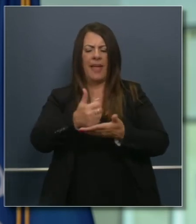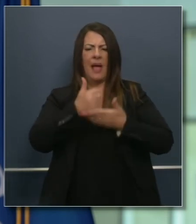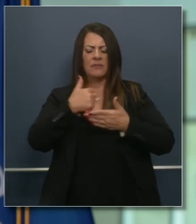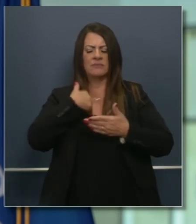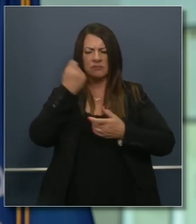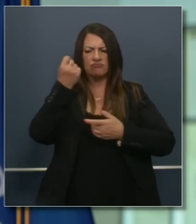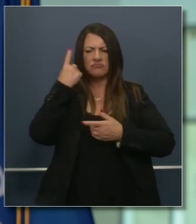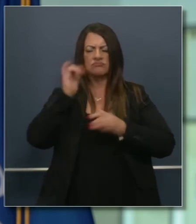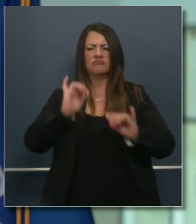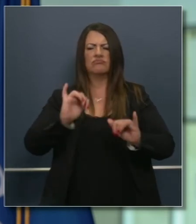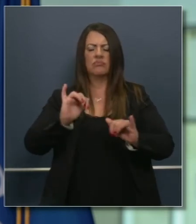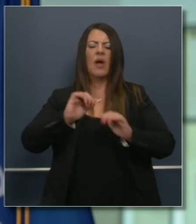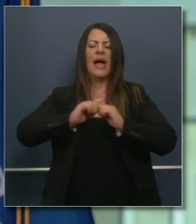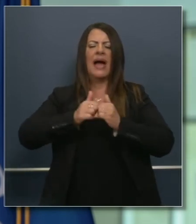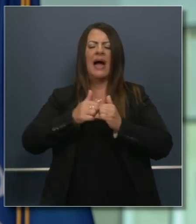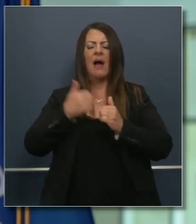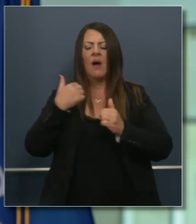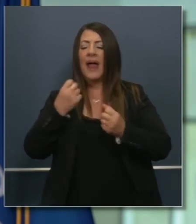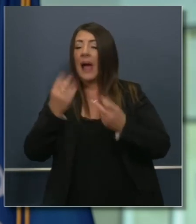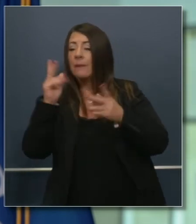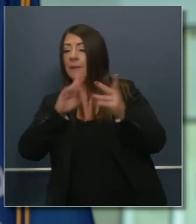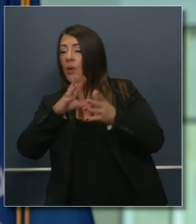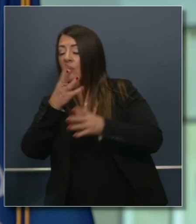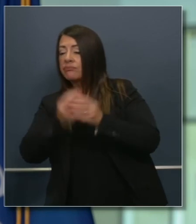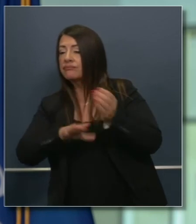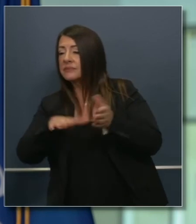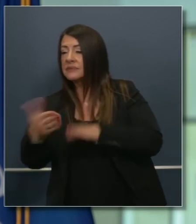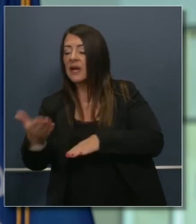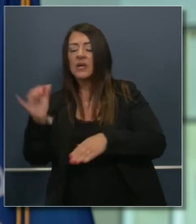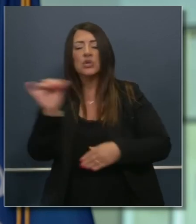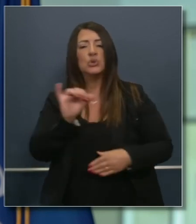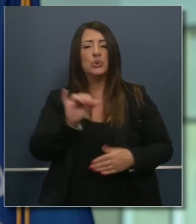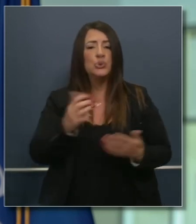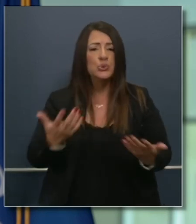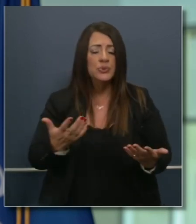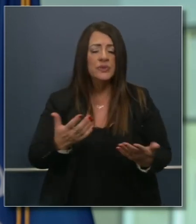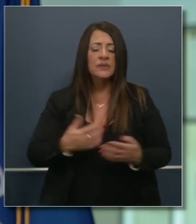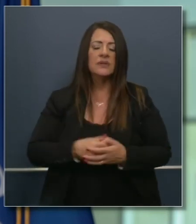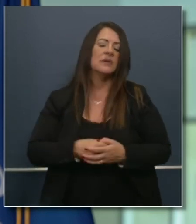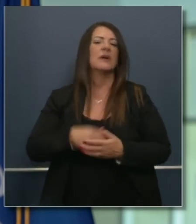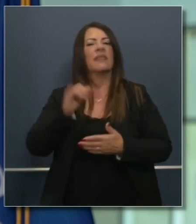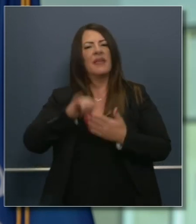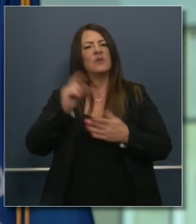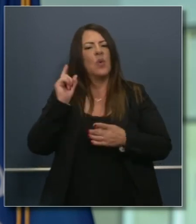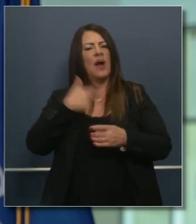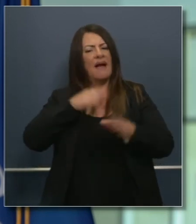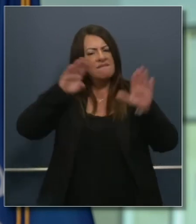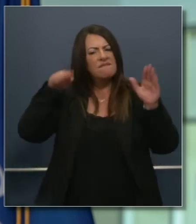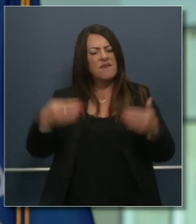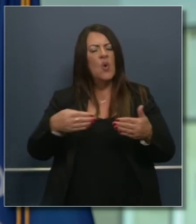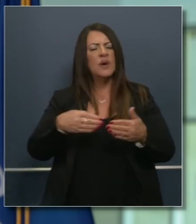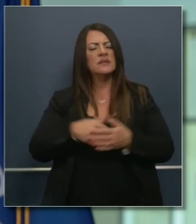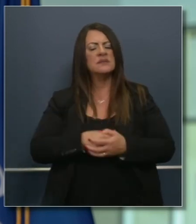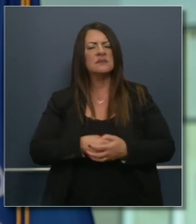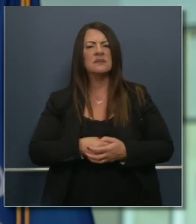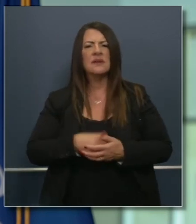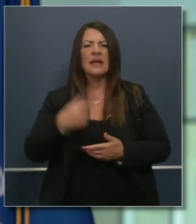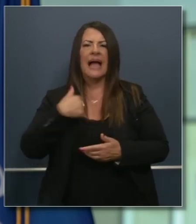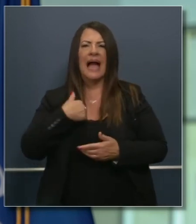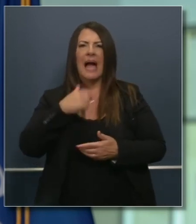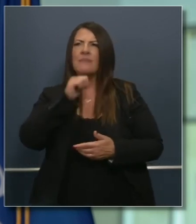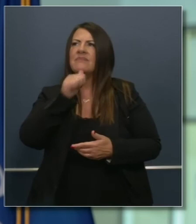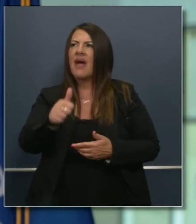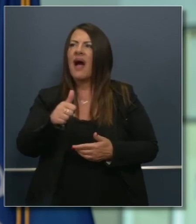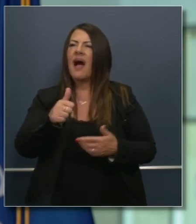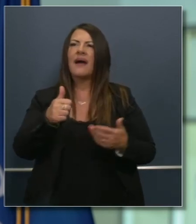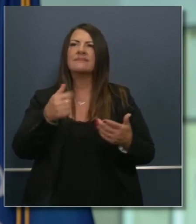related to morbidity and mortality. And so that's where our energies are. But I'm not going to back off on